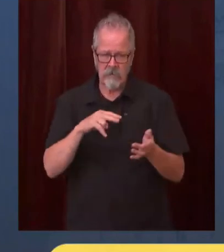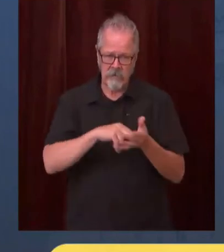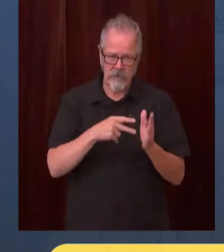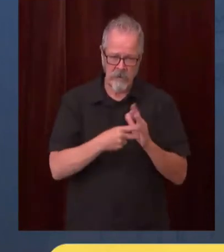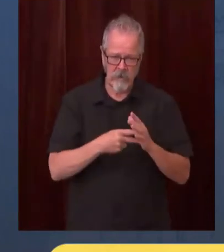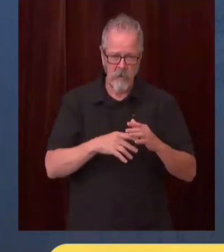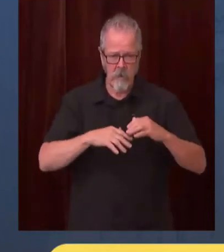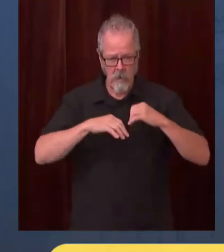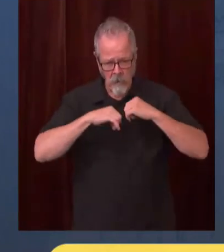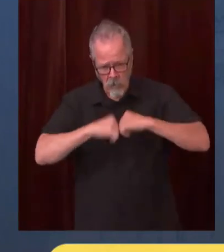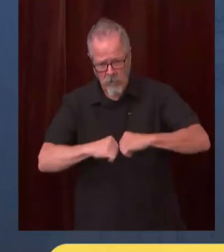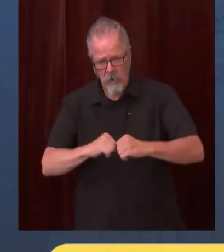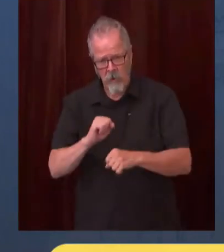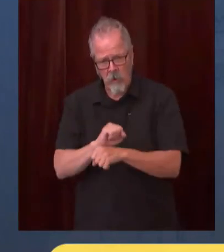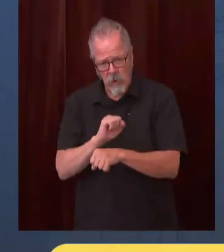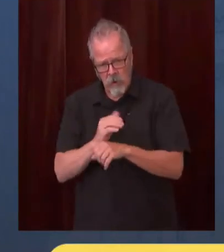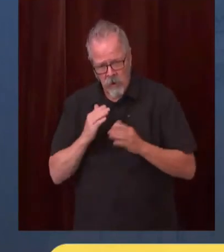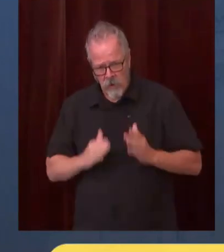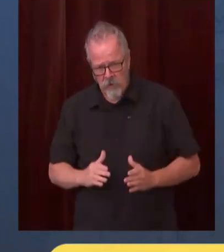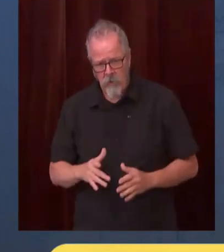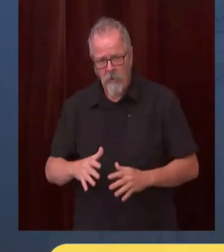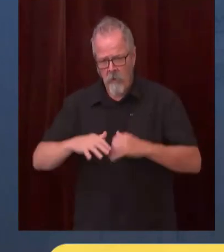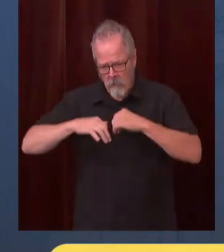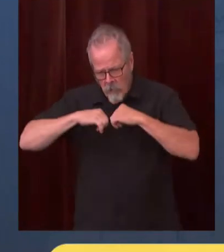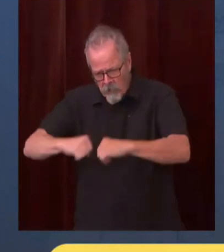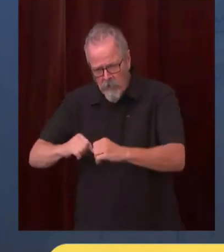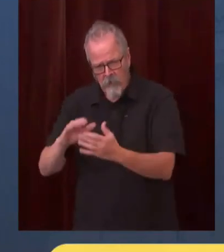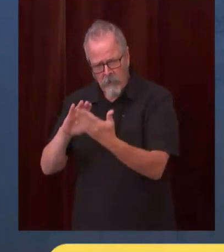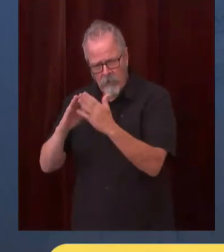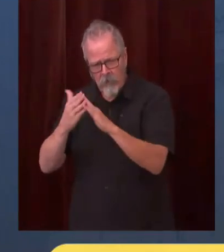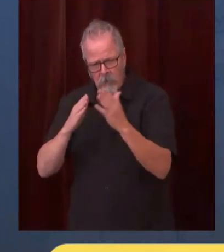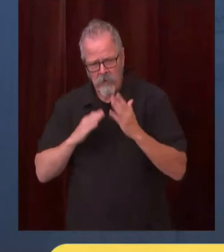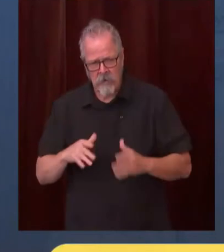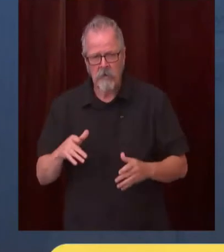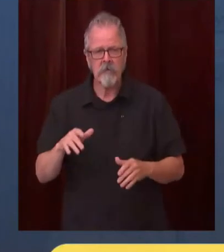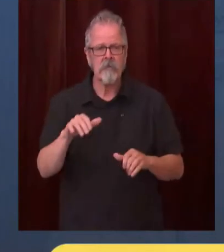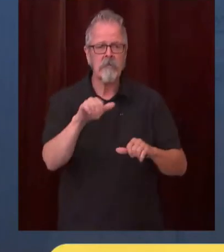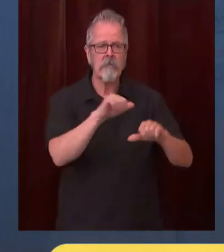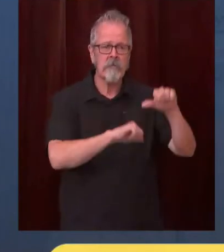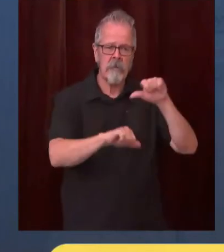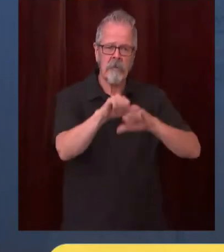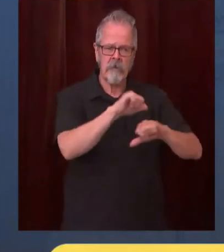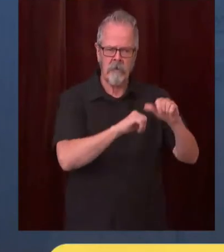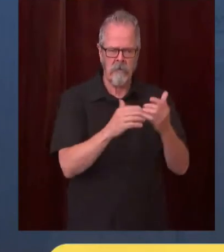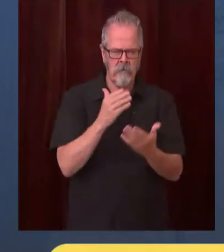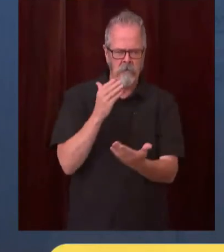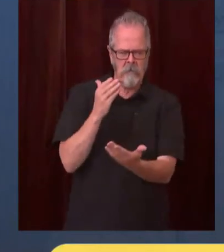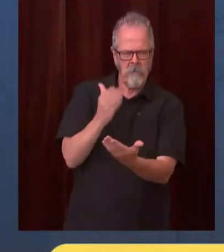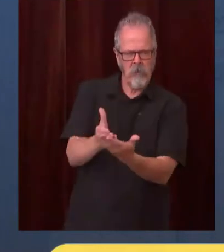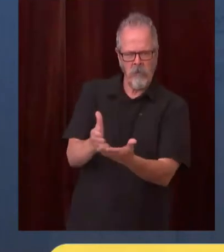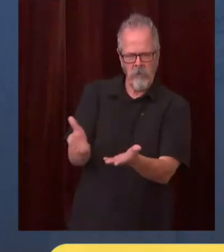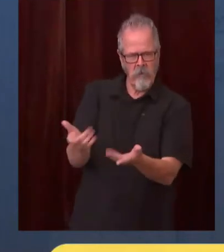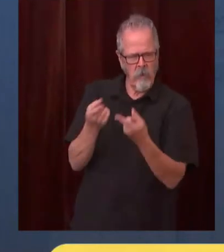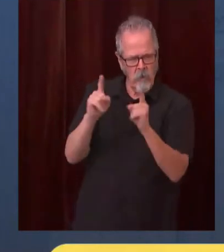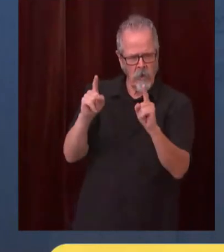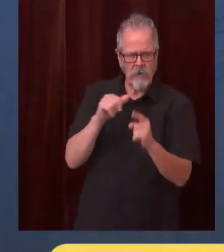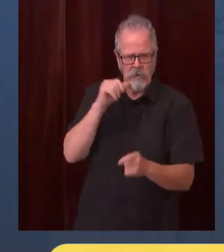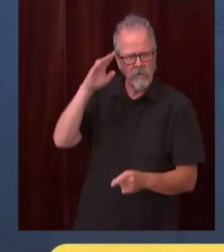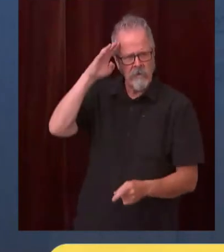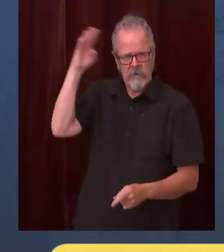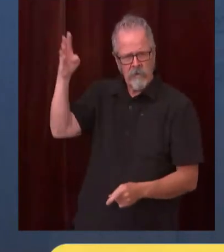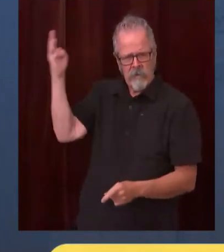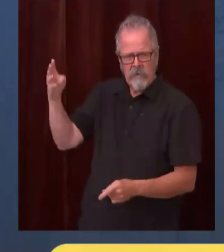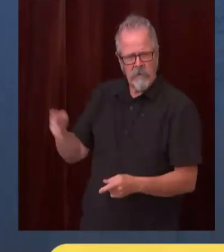they know it has been scientifically proven over 300 million shots have been given without severe untoward